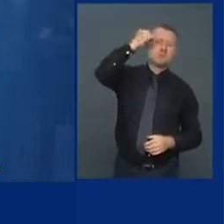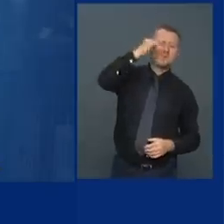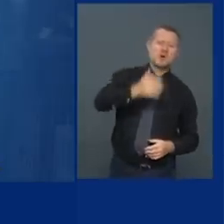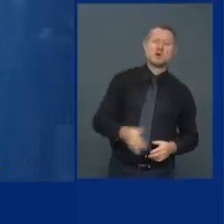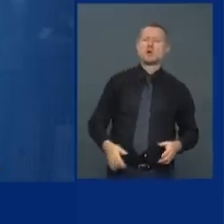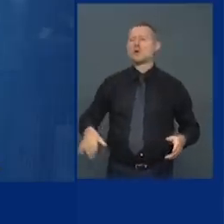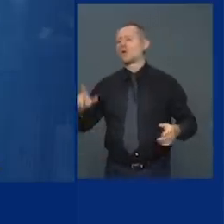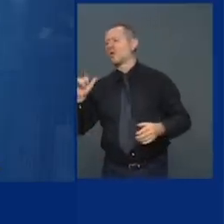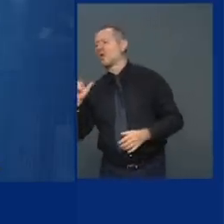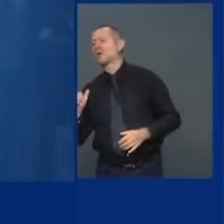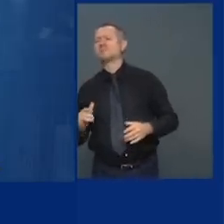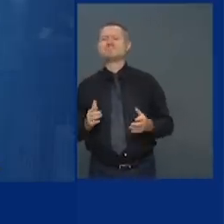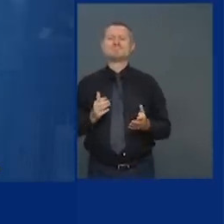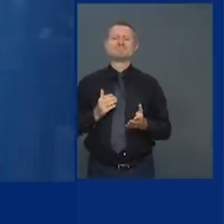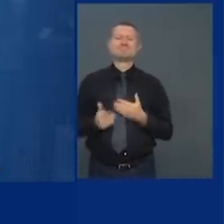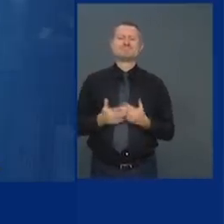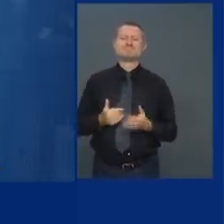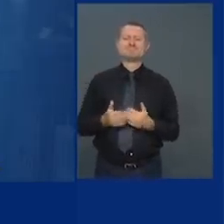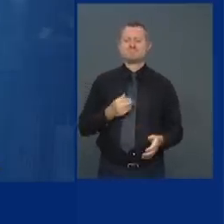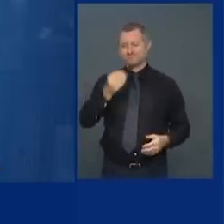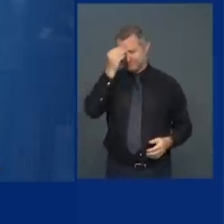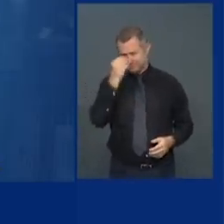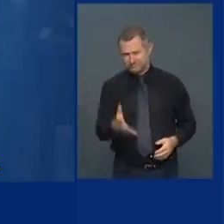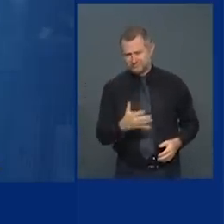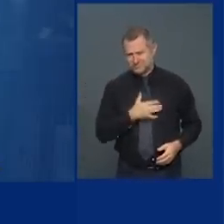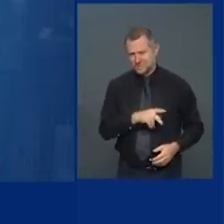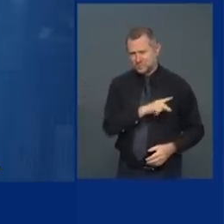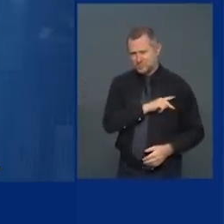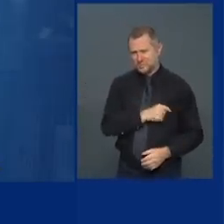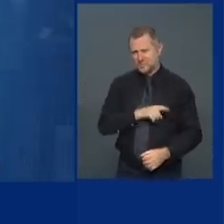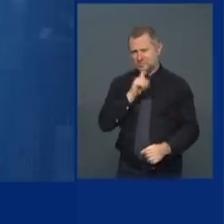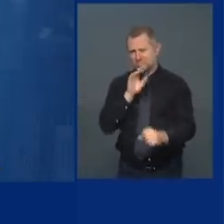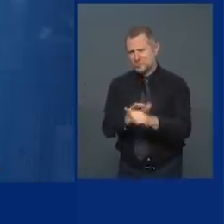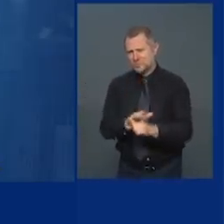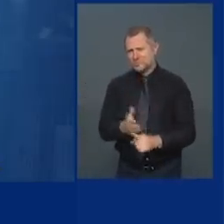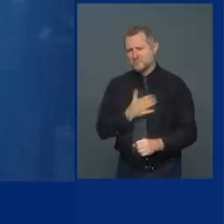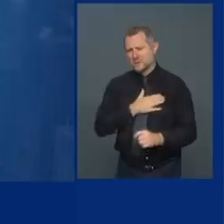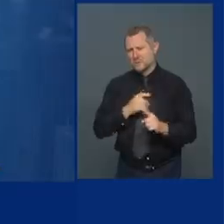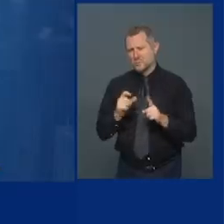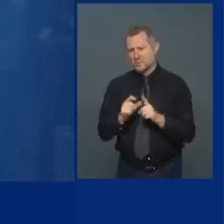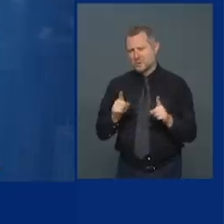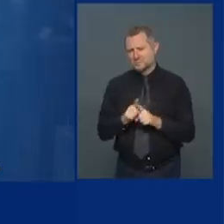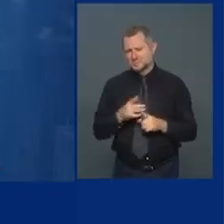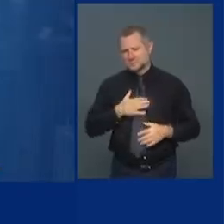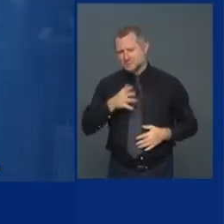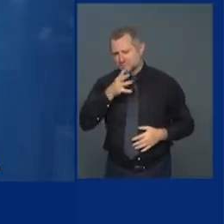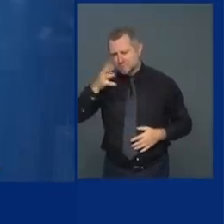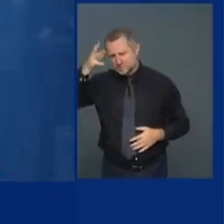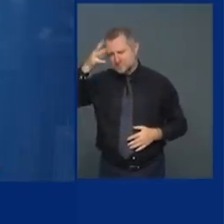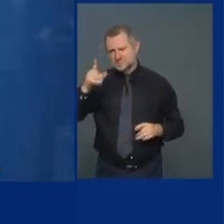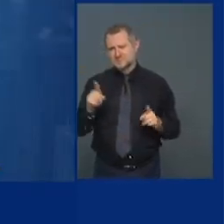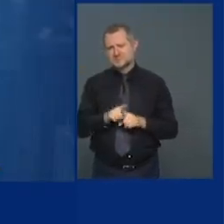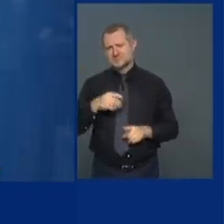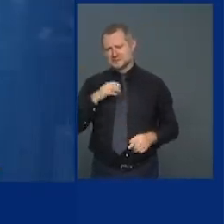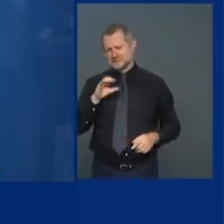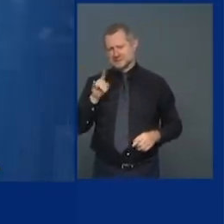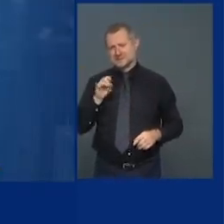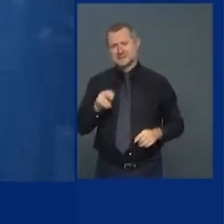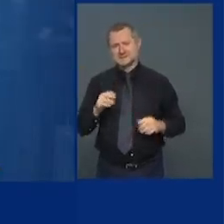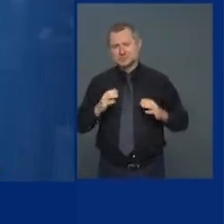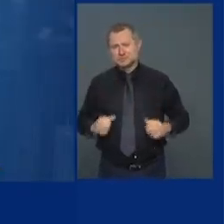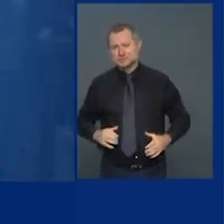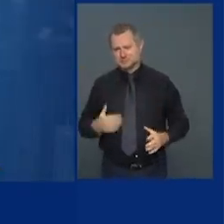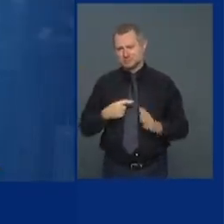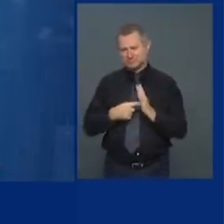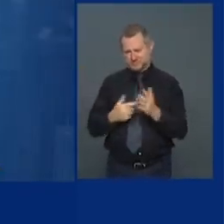as a parent as a citizen as your representative if a